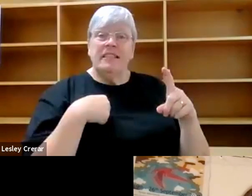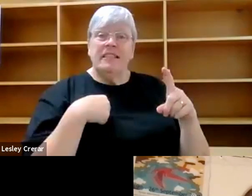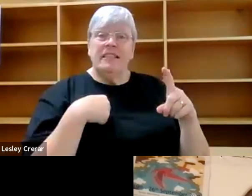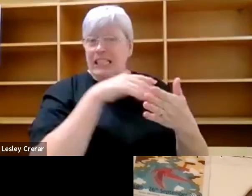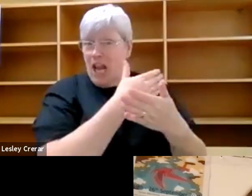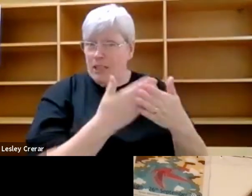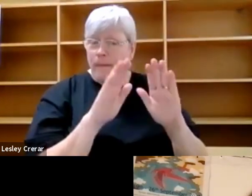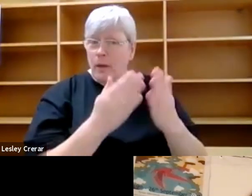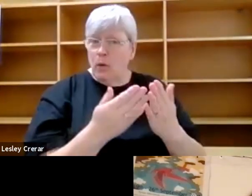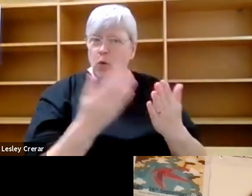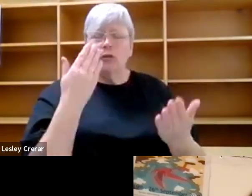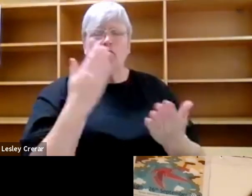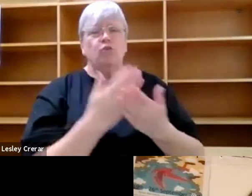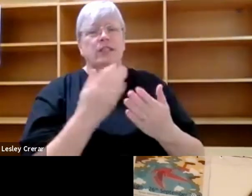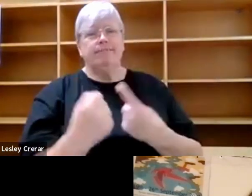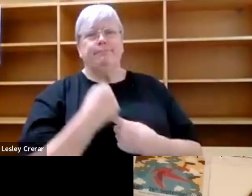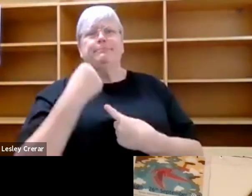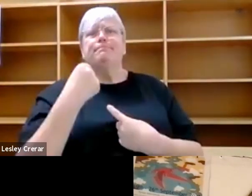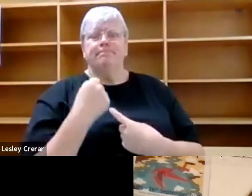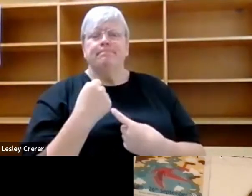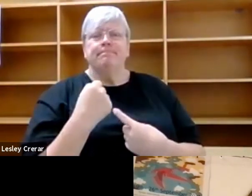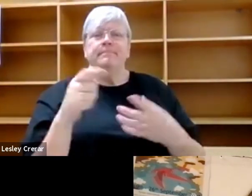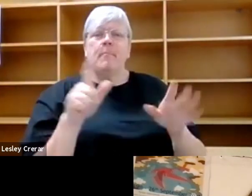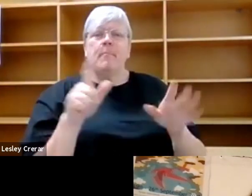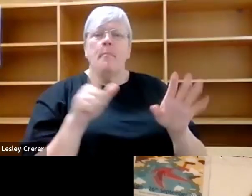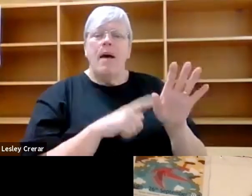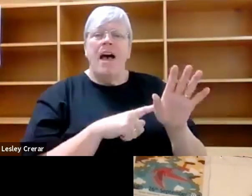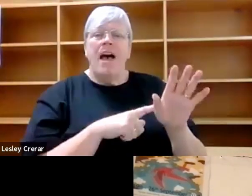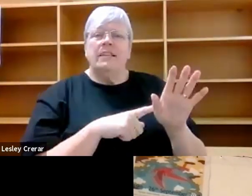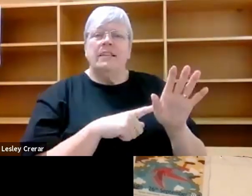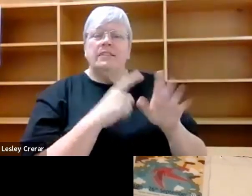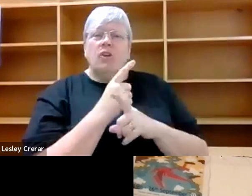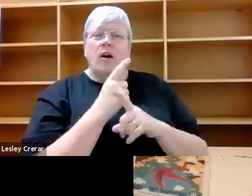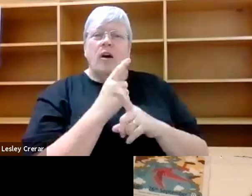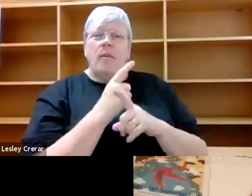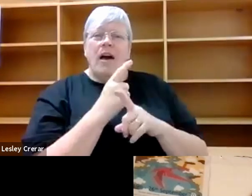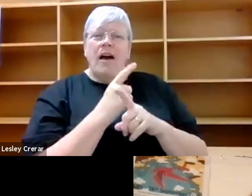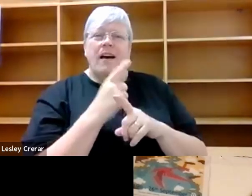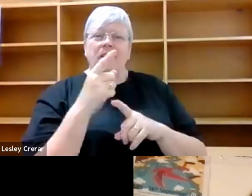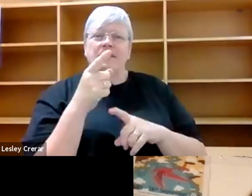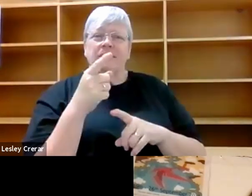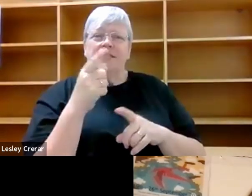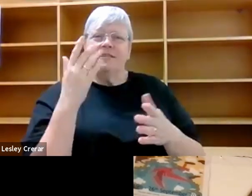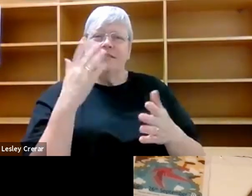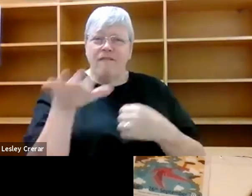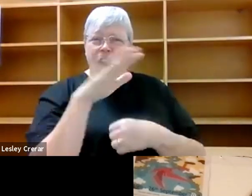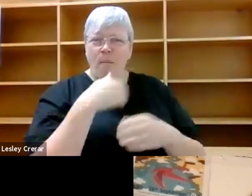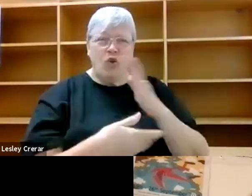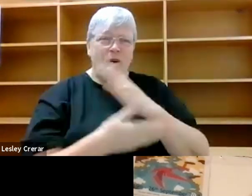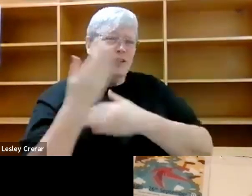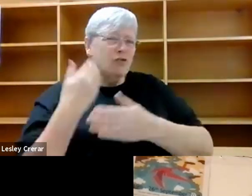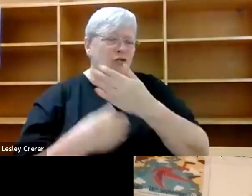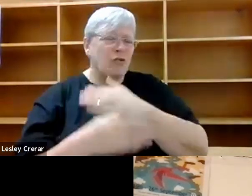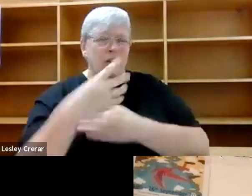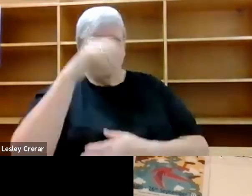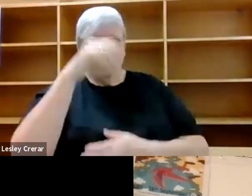I was really sort of struck by when you talked about the fact that you're being a environmental historian, you, you knew all